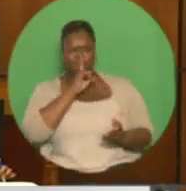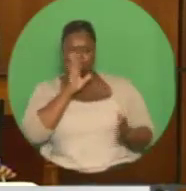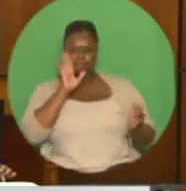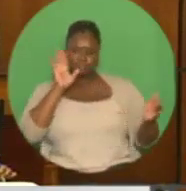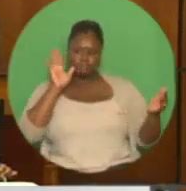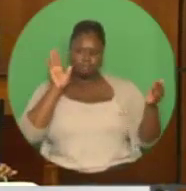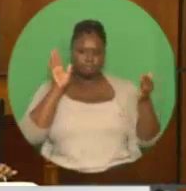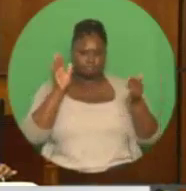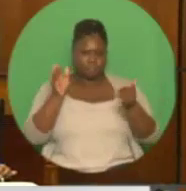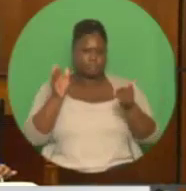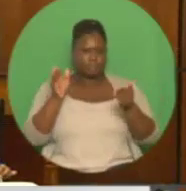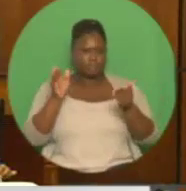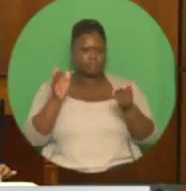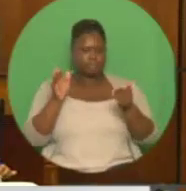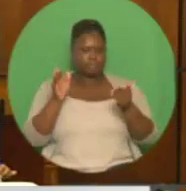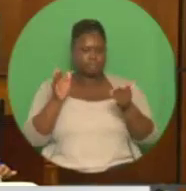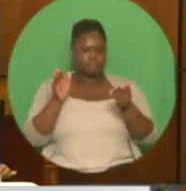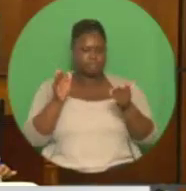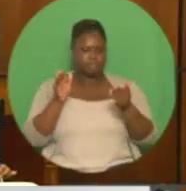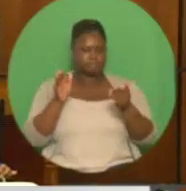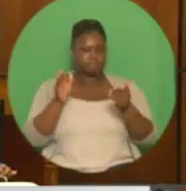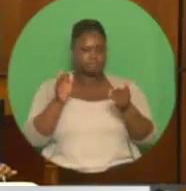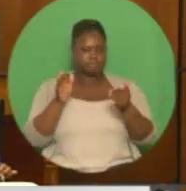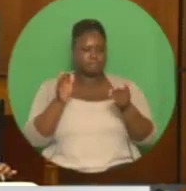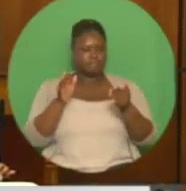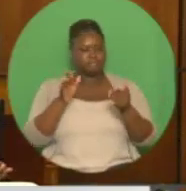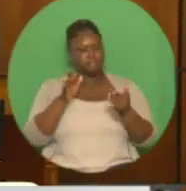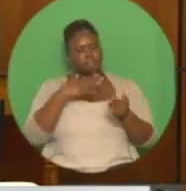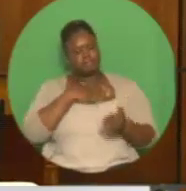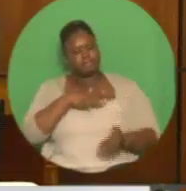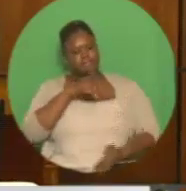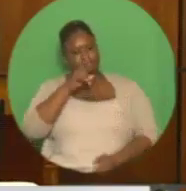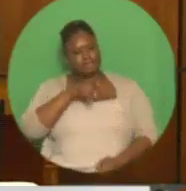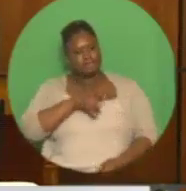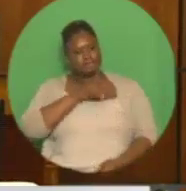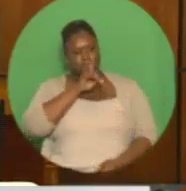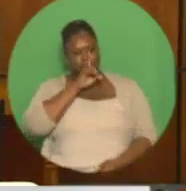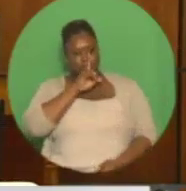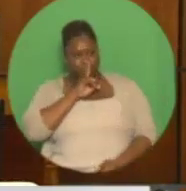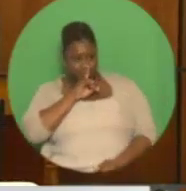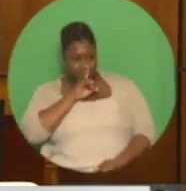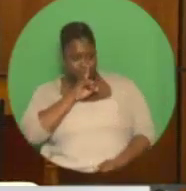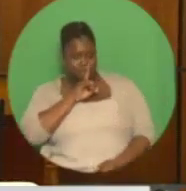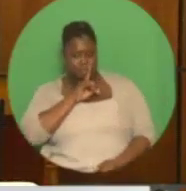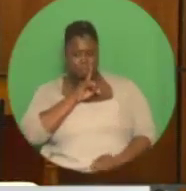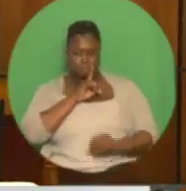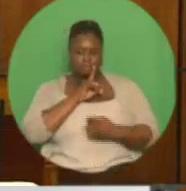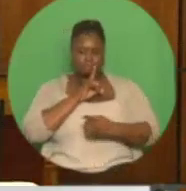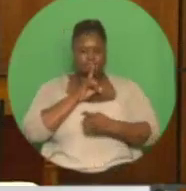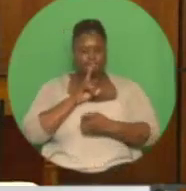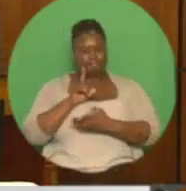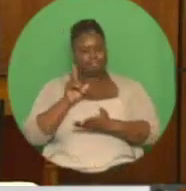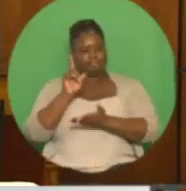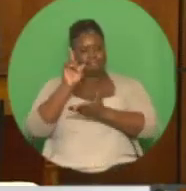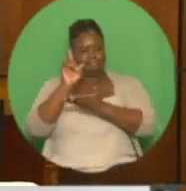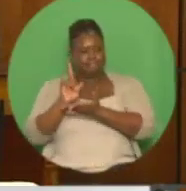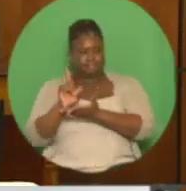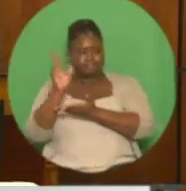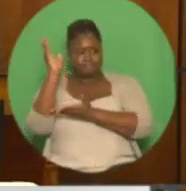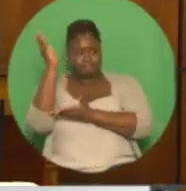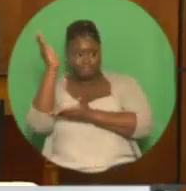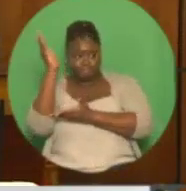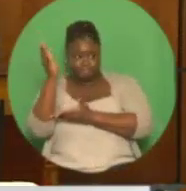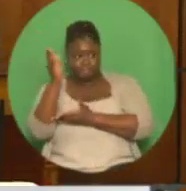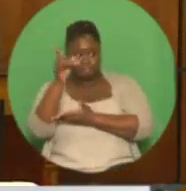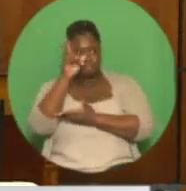in terms of silence, silence, while the Minister is making his presentation, limiting